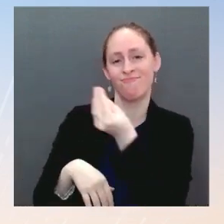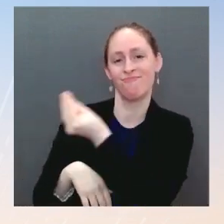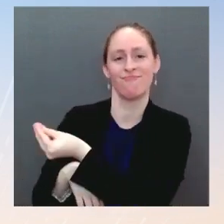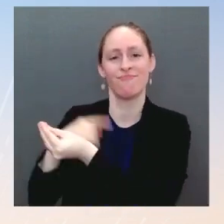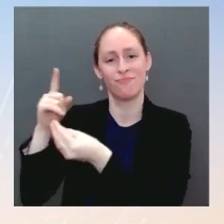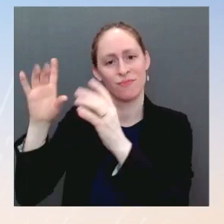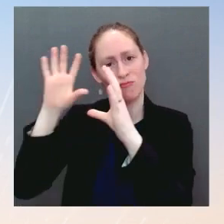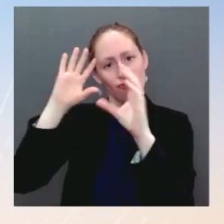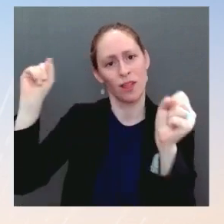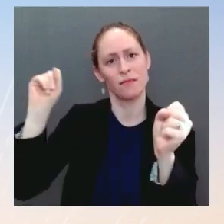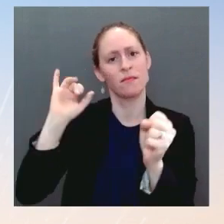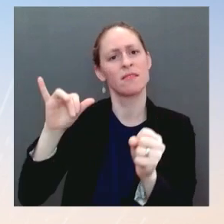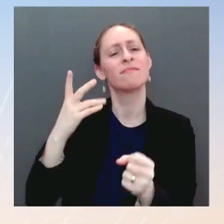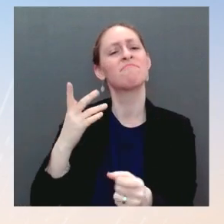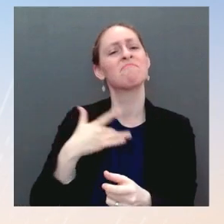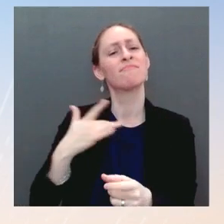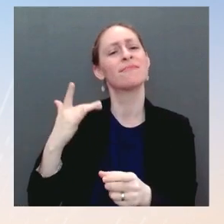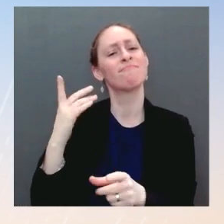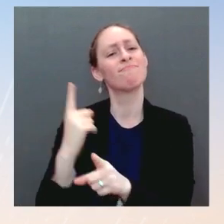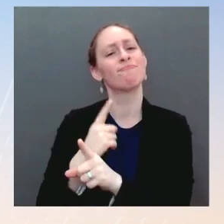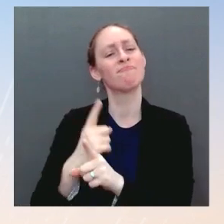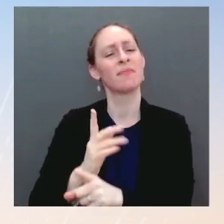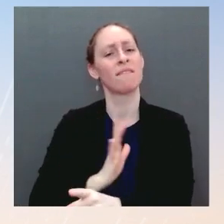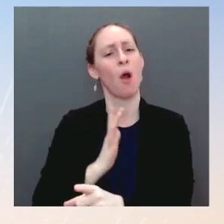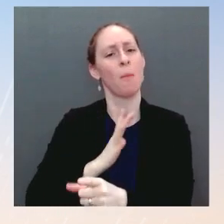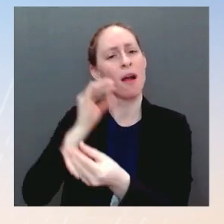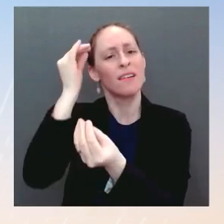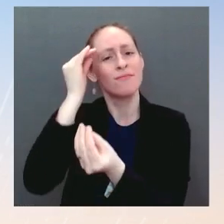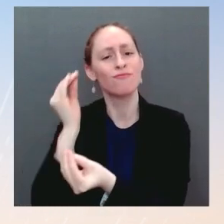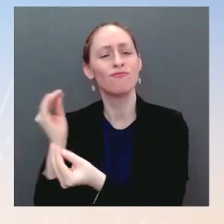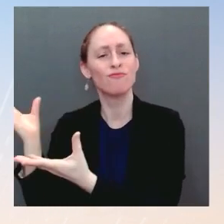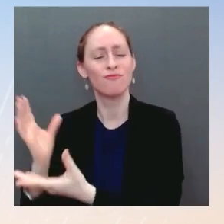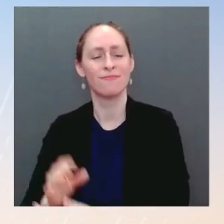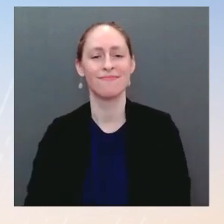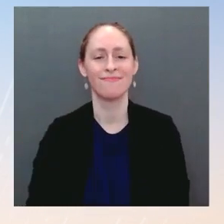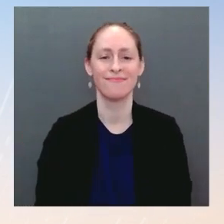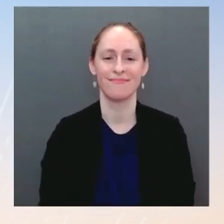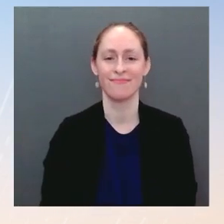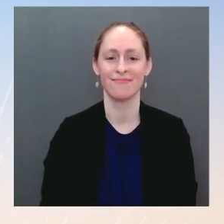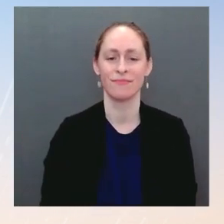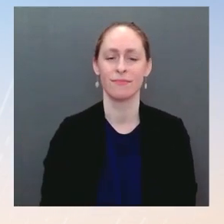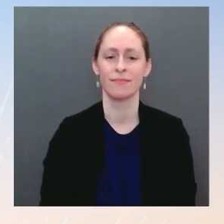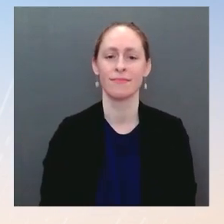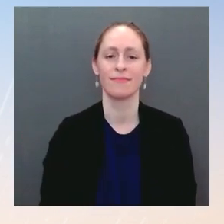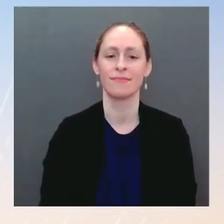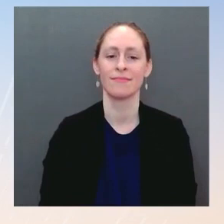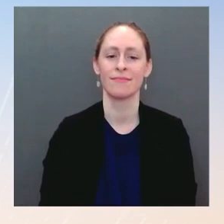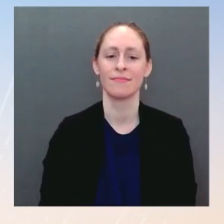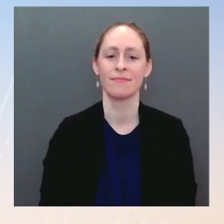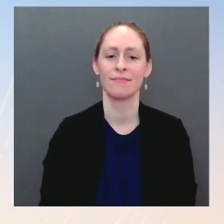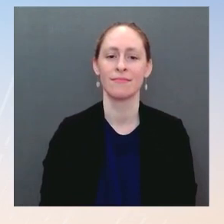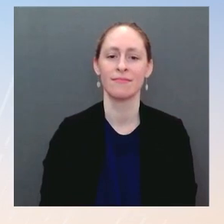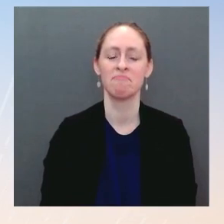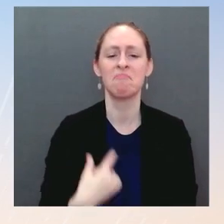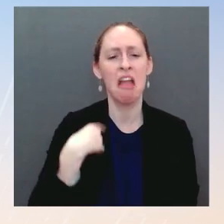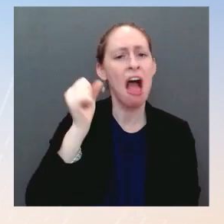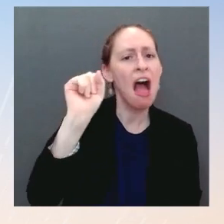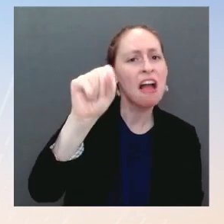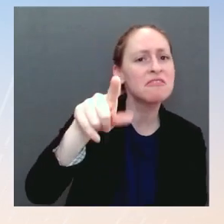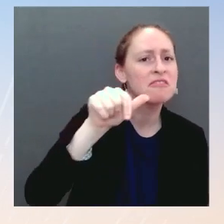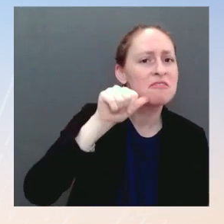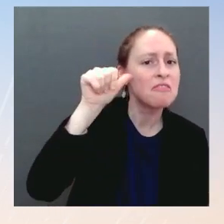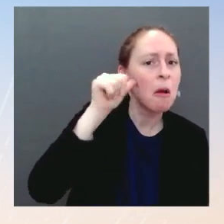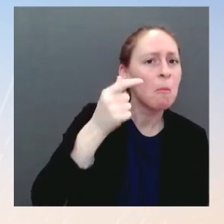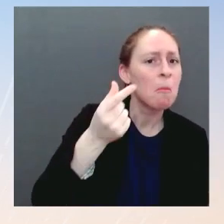Justice Breyer. The And I asked you about this yesterday, just wondering if you had a chance to look into it, just confirming, is it the White House's view that the Vice President does have the authority to